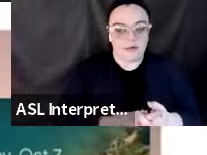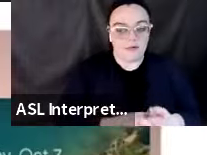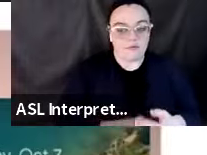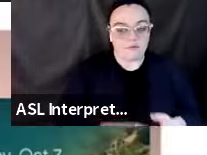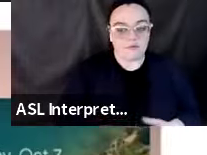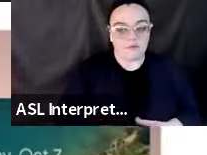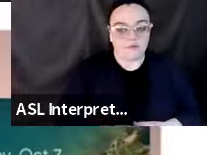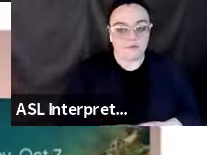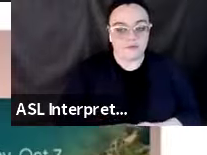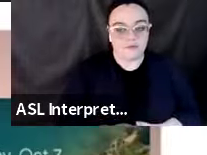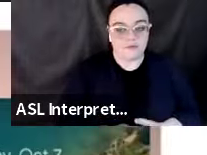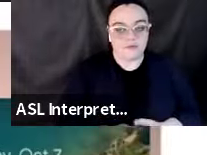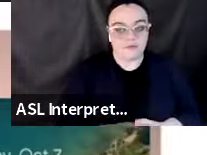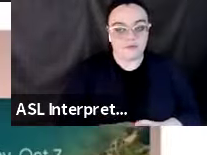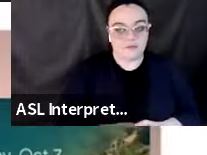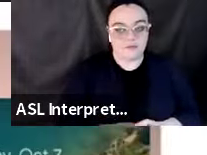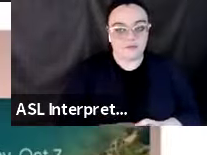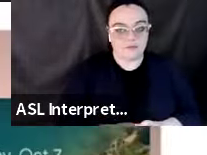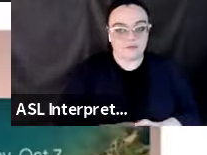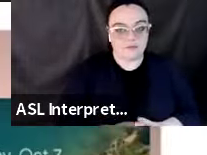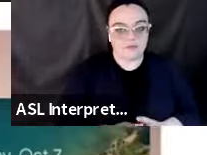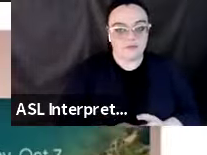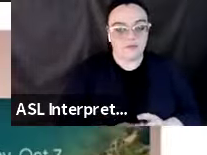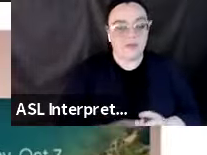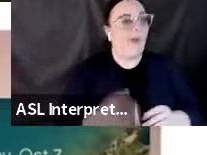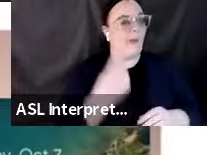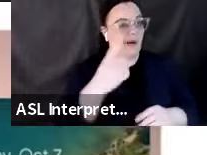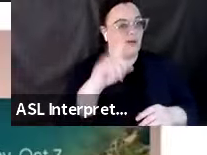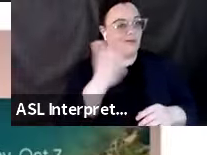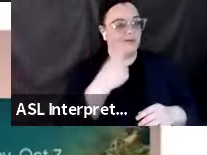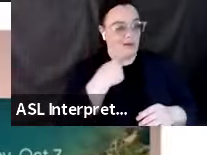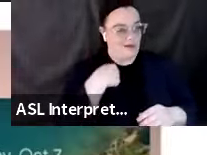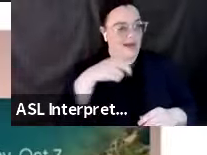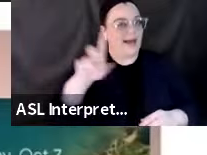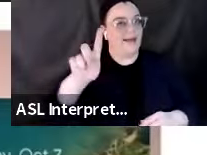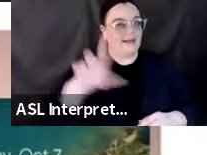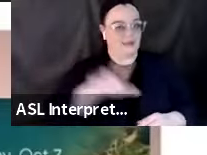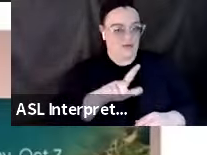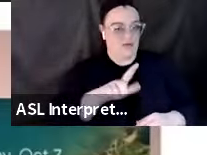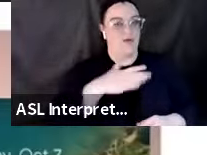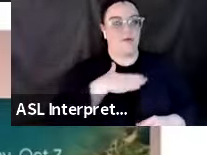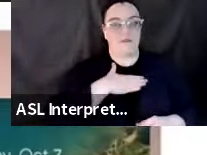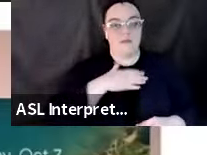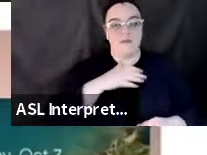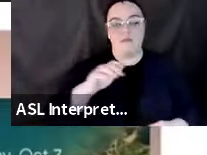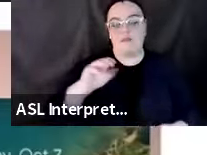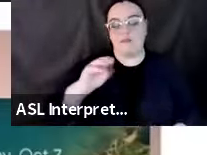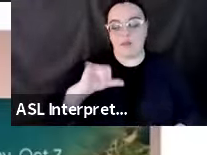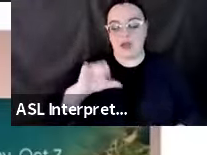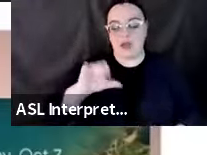There's a question that's, I downloaded the My Shake app, but not getting any activity from the app.